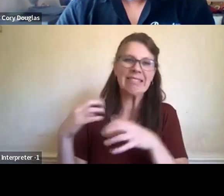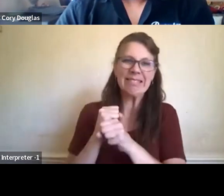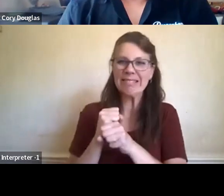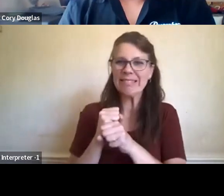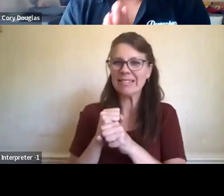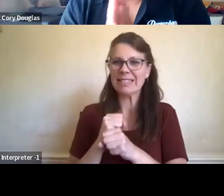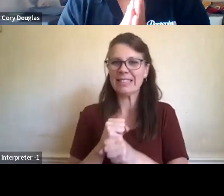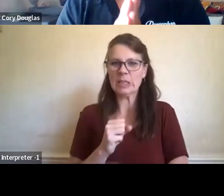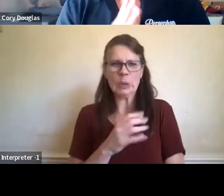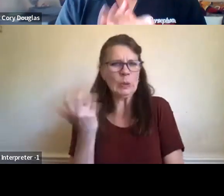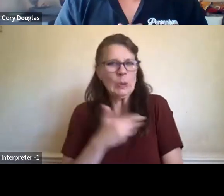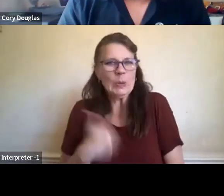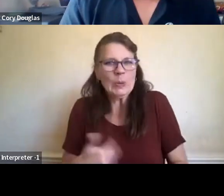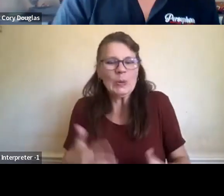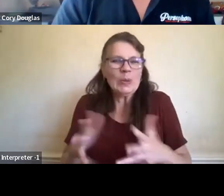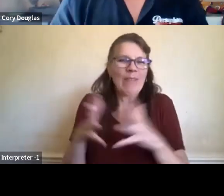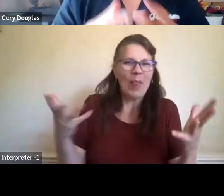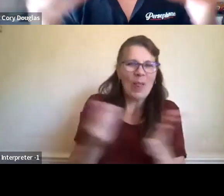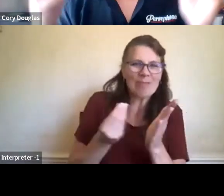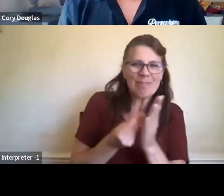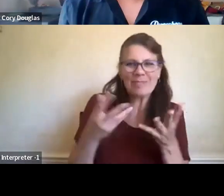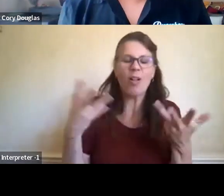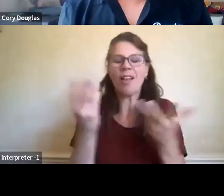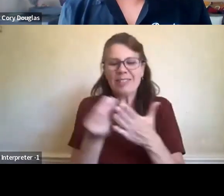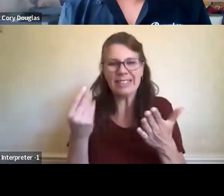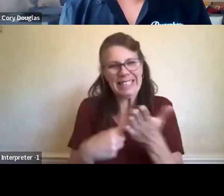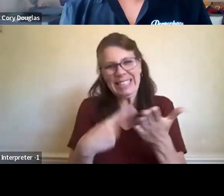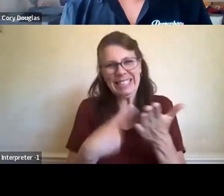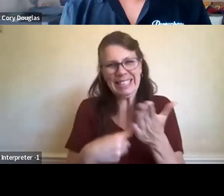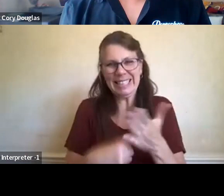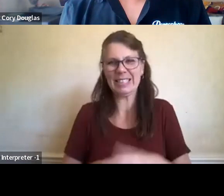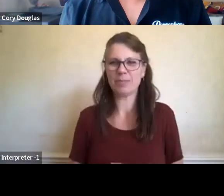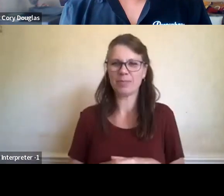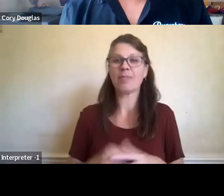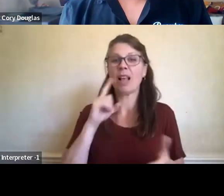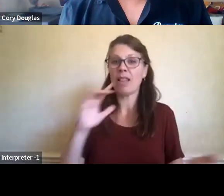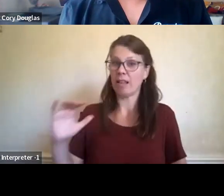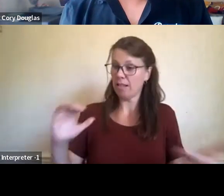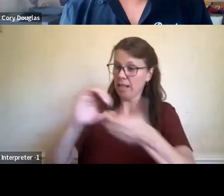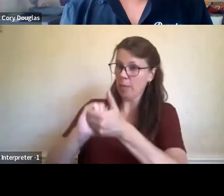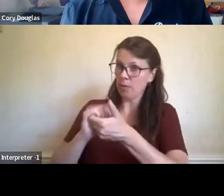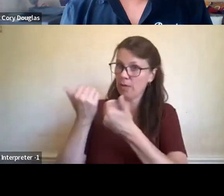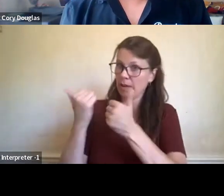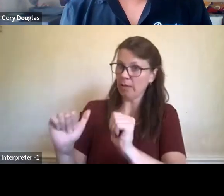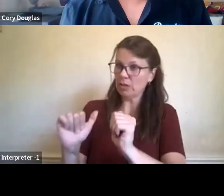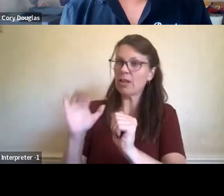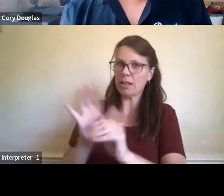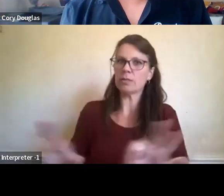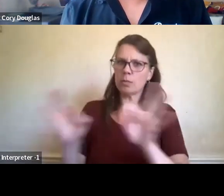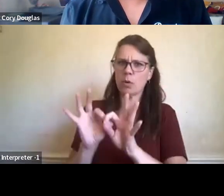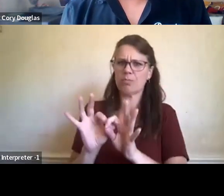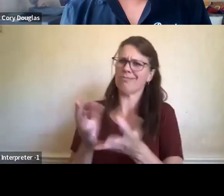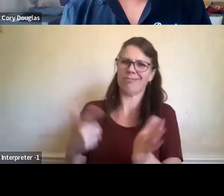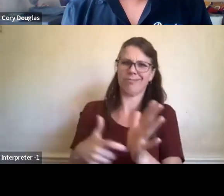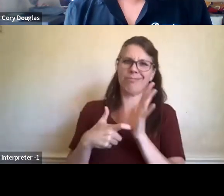Ooh, where do I start? I don't know. Um, yeah, I, think collaborative efforts is required here. Uh, how, how can you